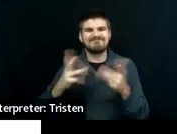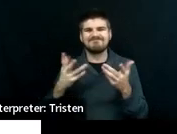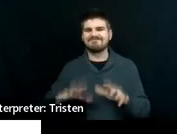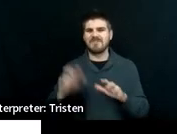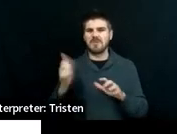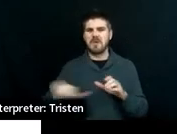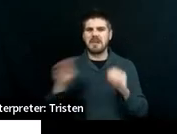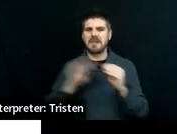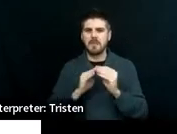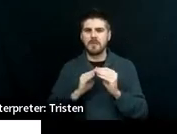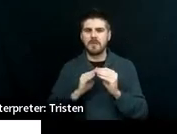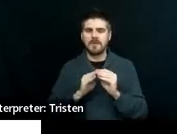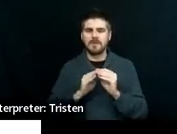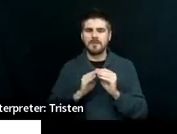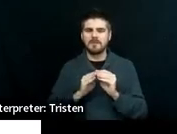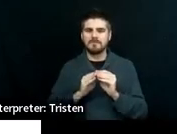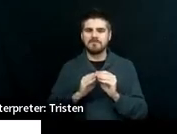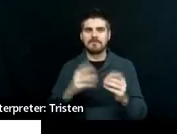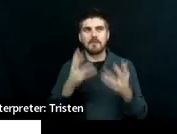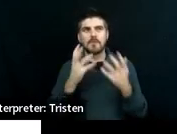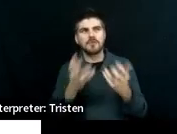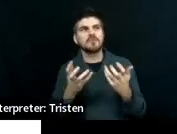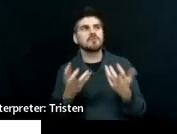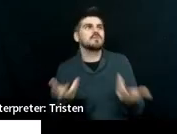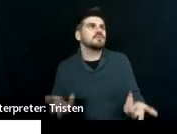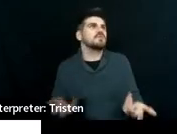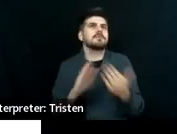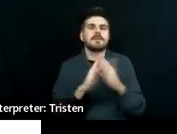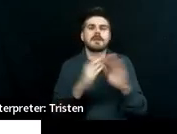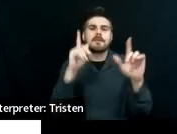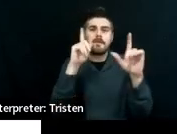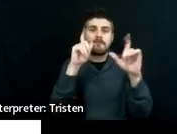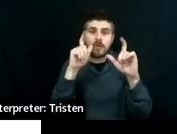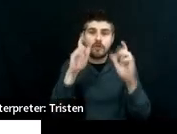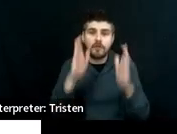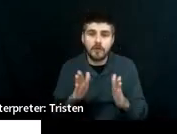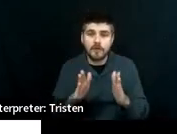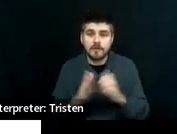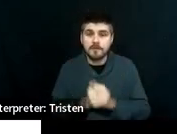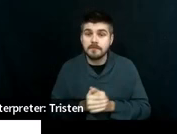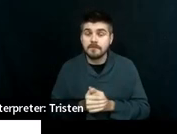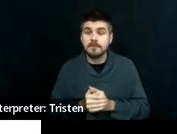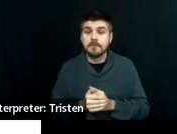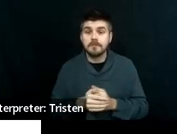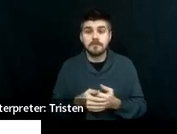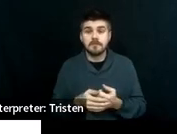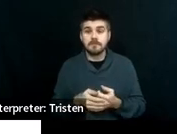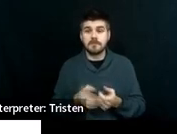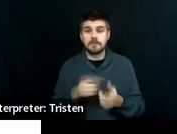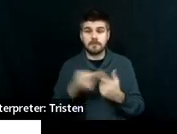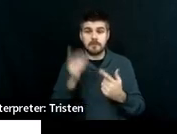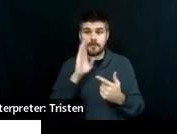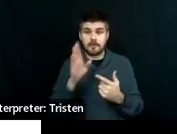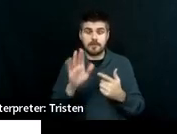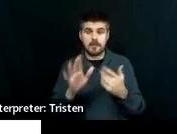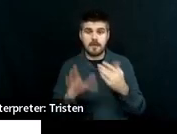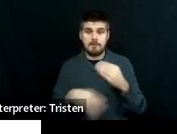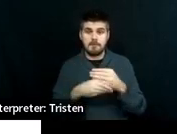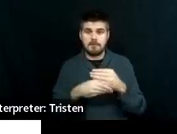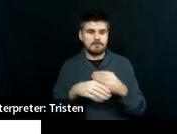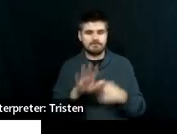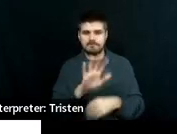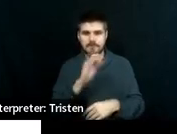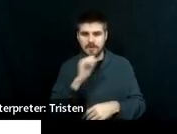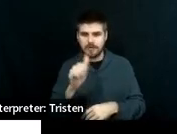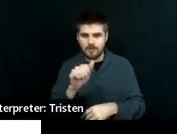to be an auto mechanic, they want to be a photographer. And when you amend, pardon me, don't amend, when you do